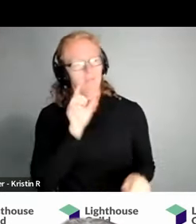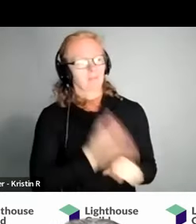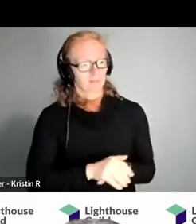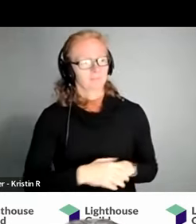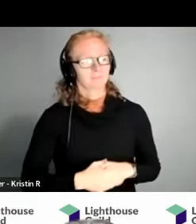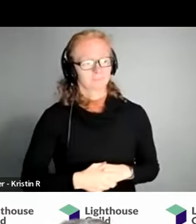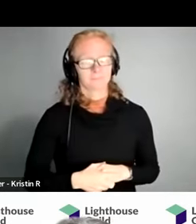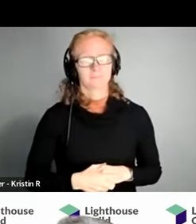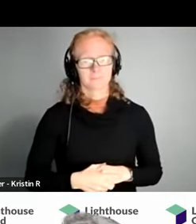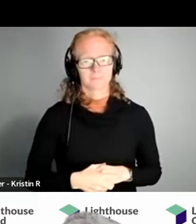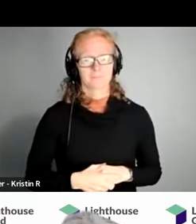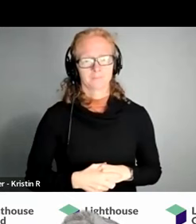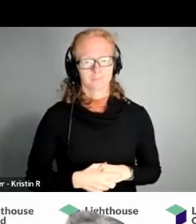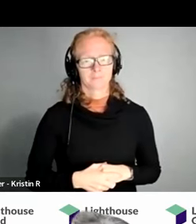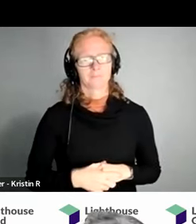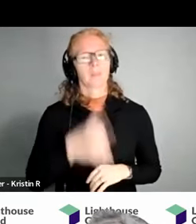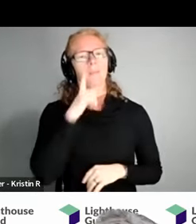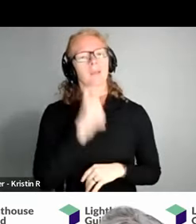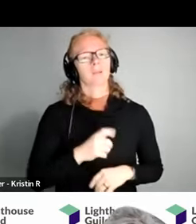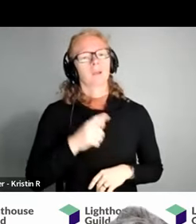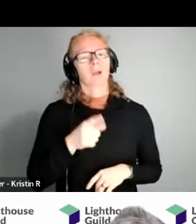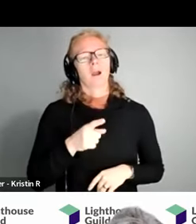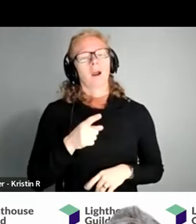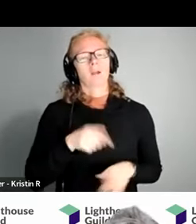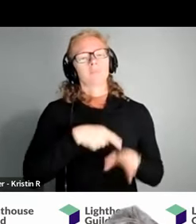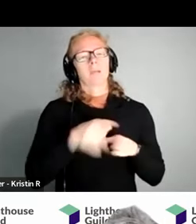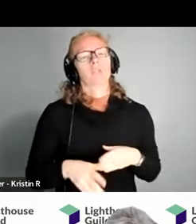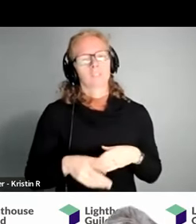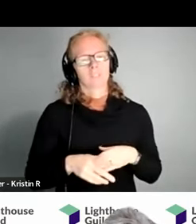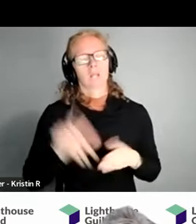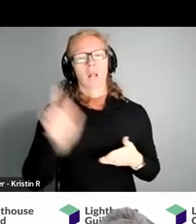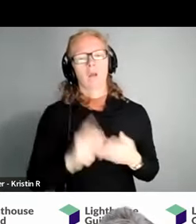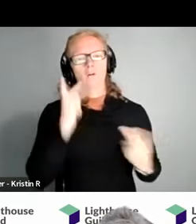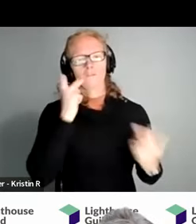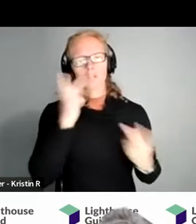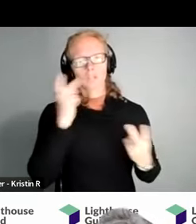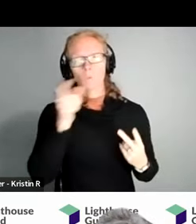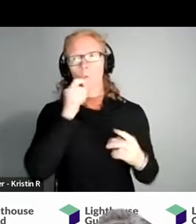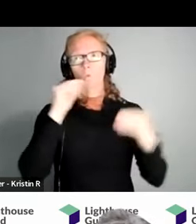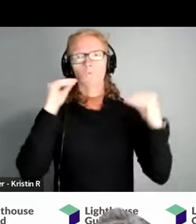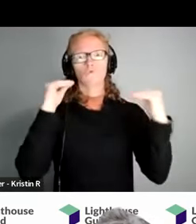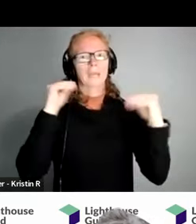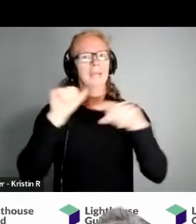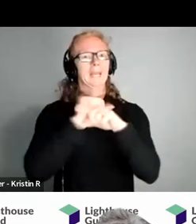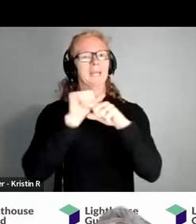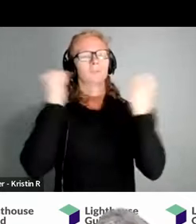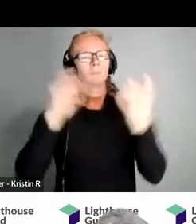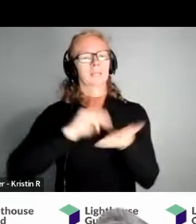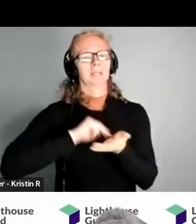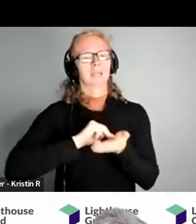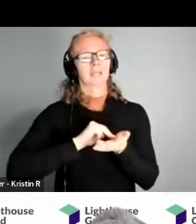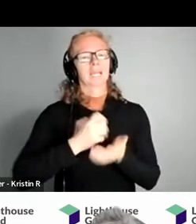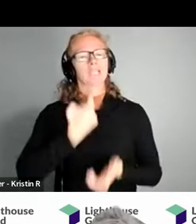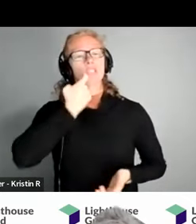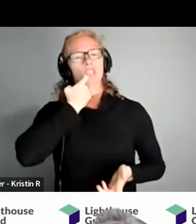one of our veteran uh specialists low vision optometrists who trained so many doctors has